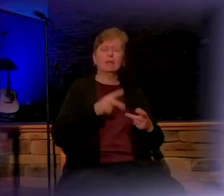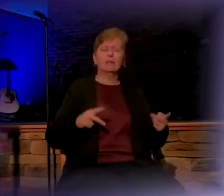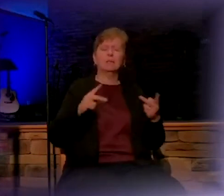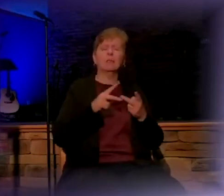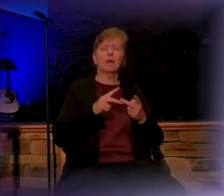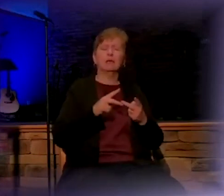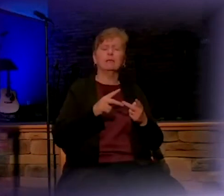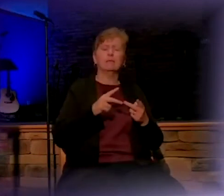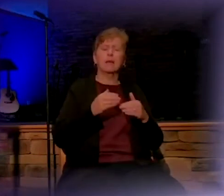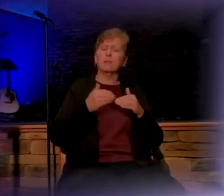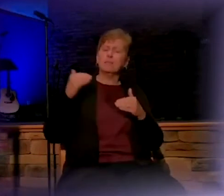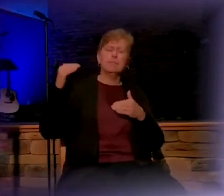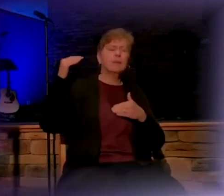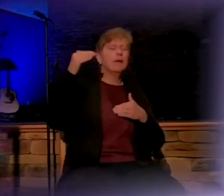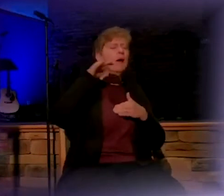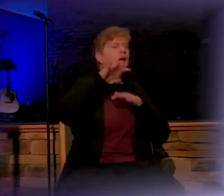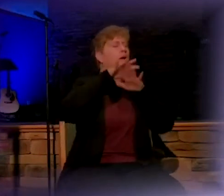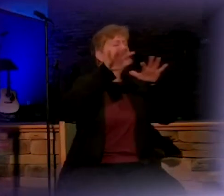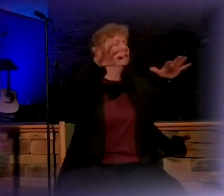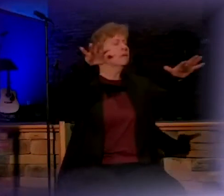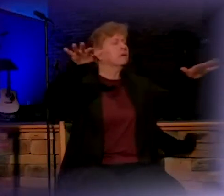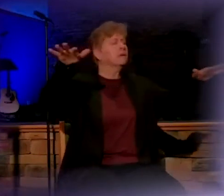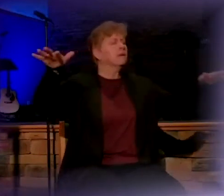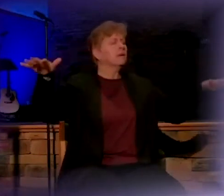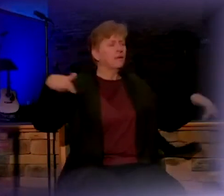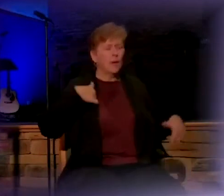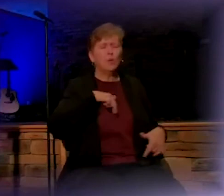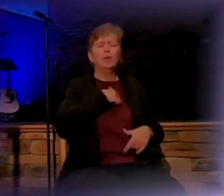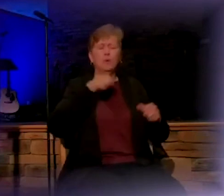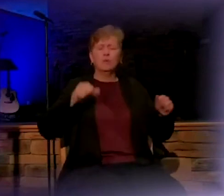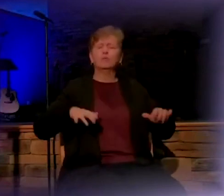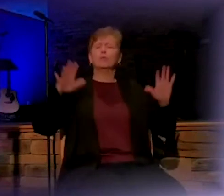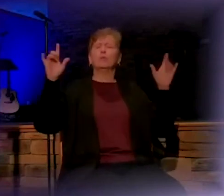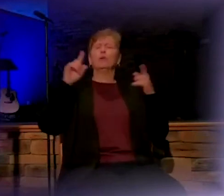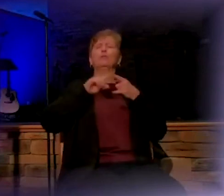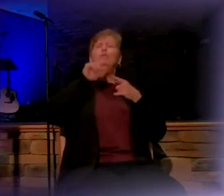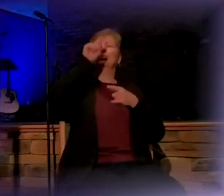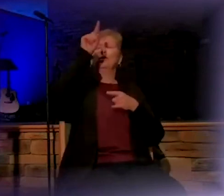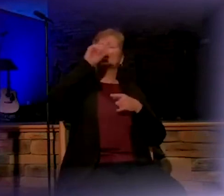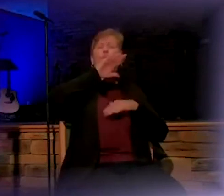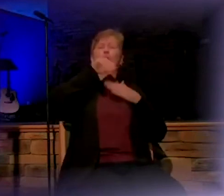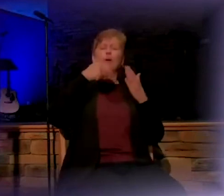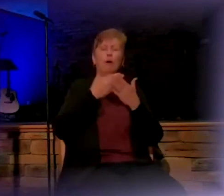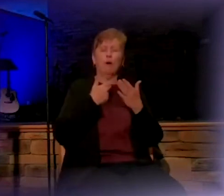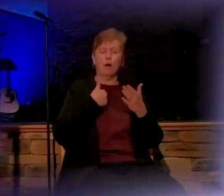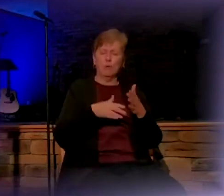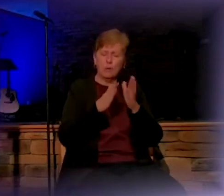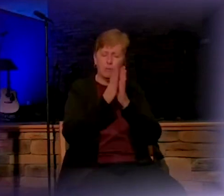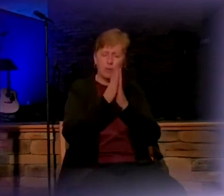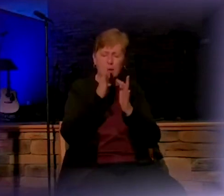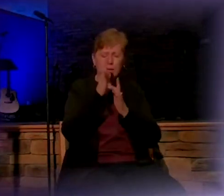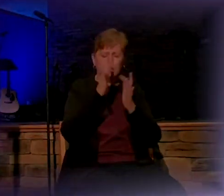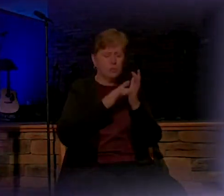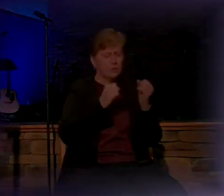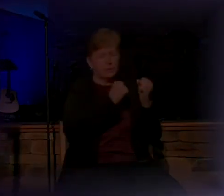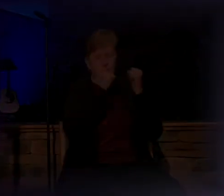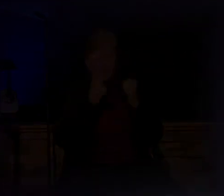would, Lord, holy surrender to you. And, Lord, all this we pray in Jesus' mighty name. Amen.